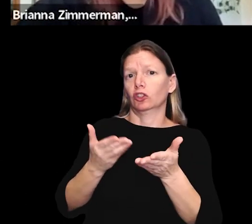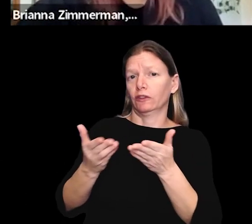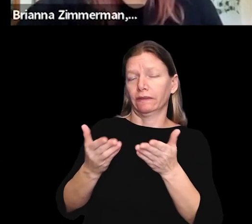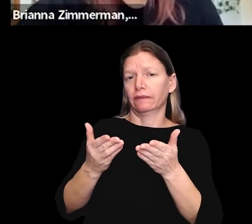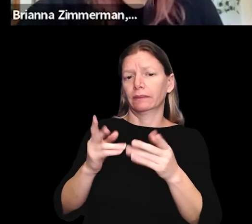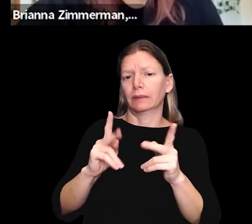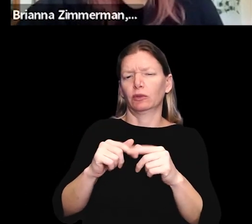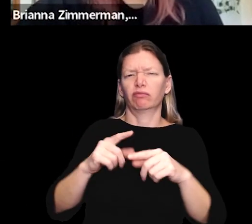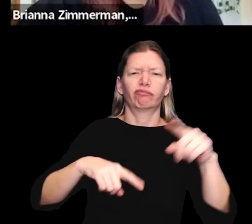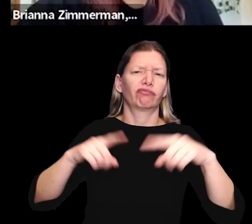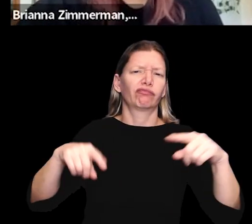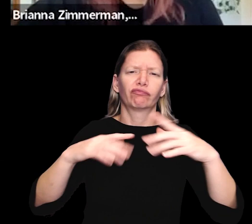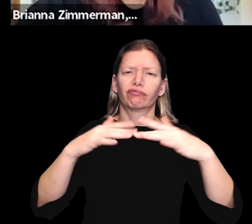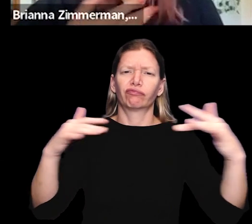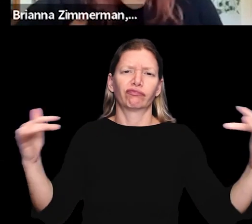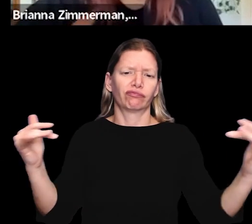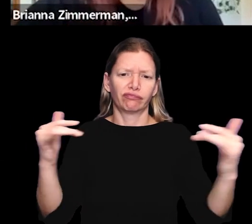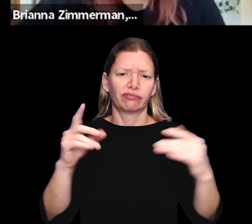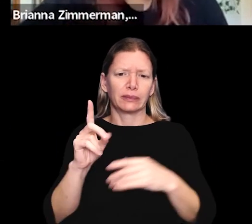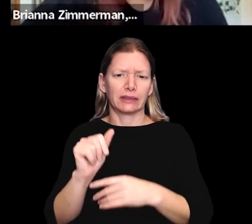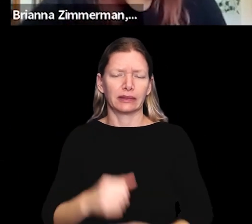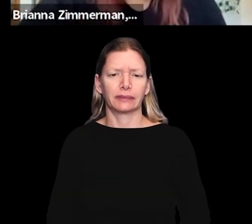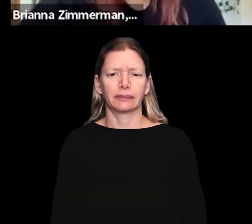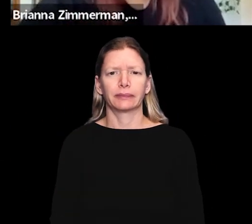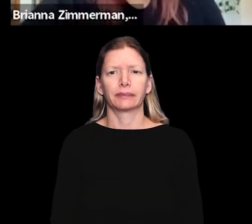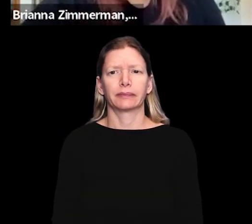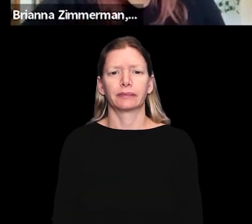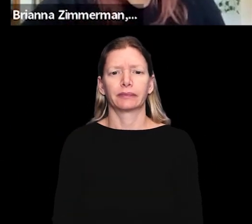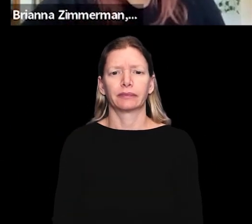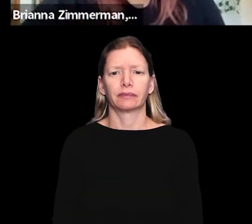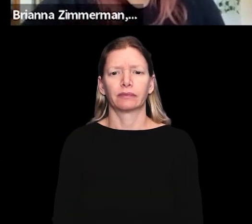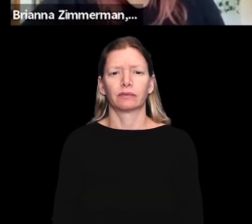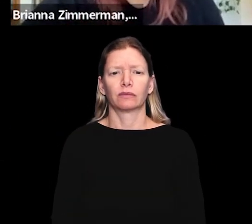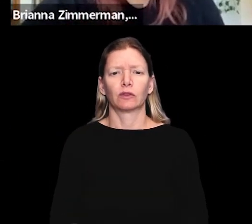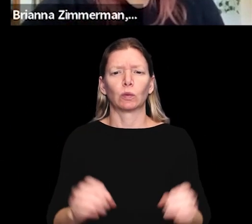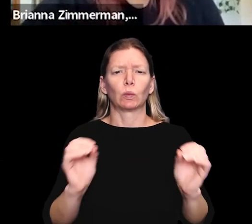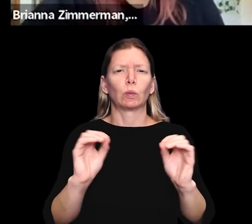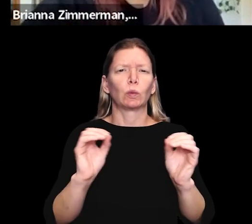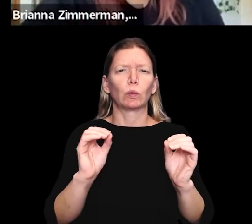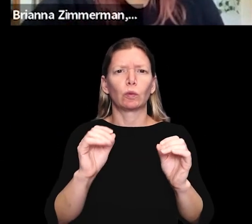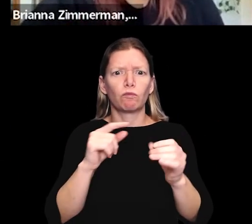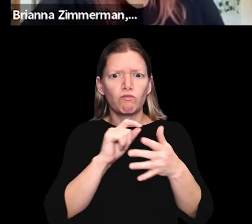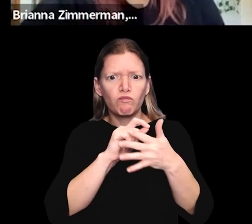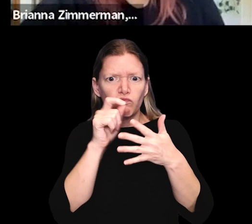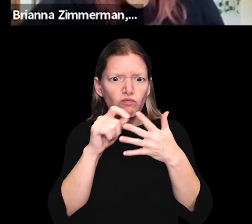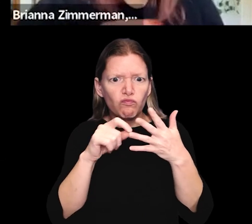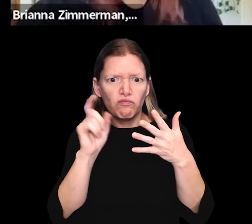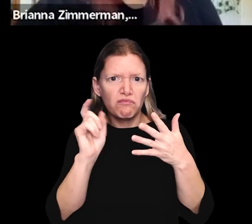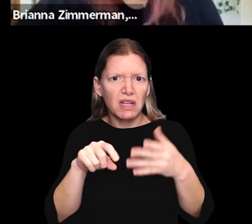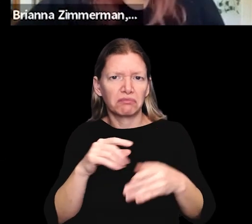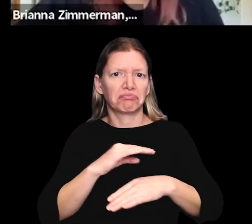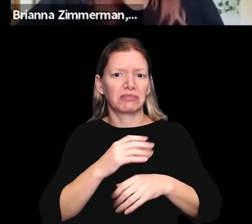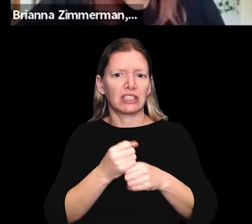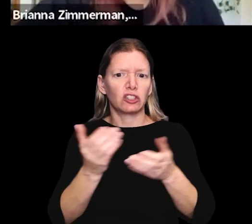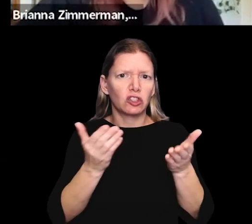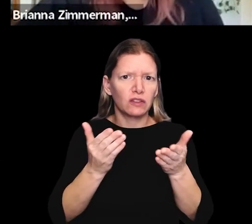means that we serve people with a variety of disabilities. There's no sort of quota